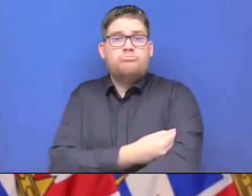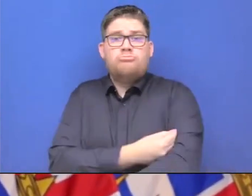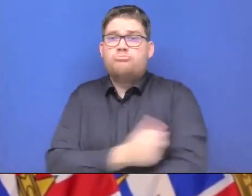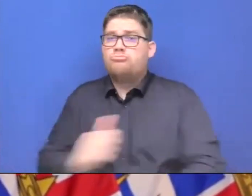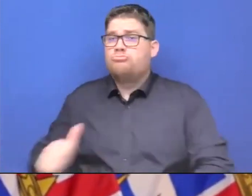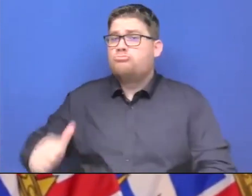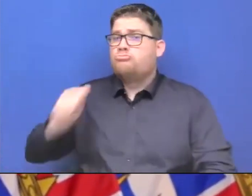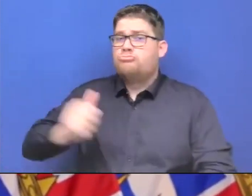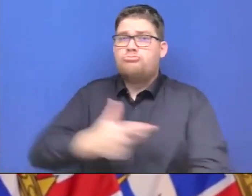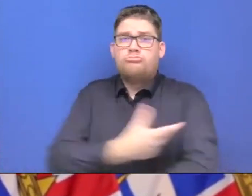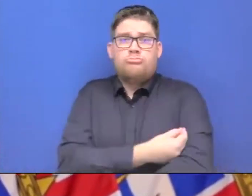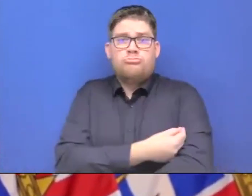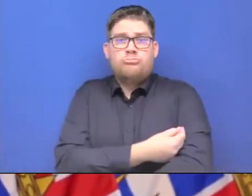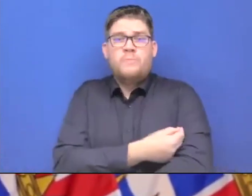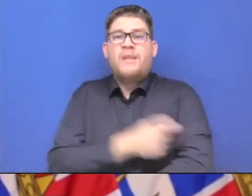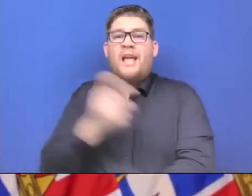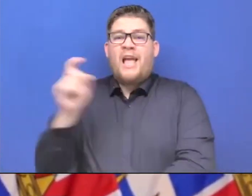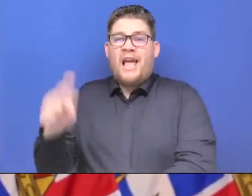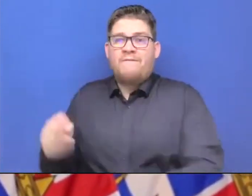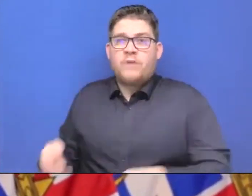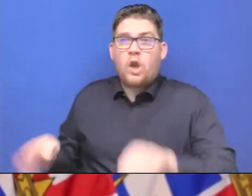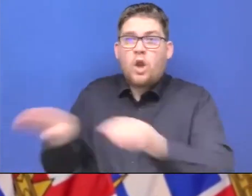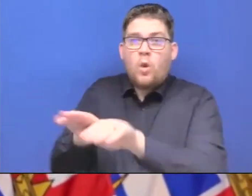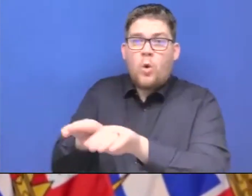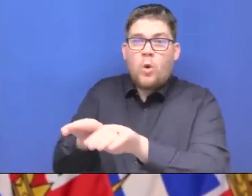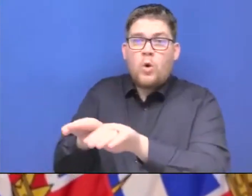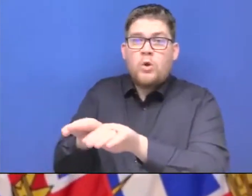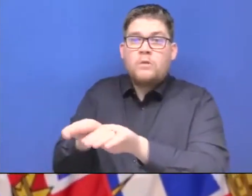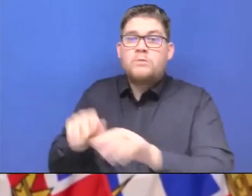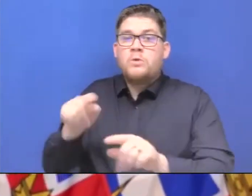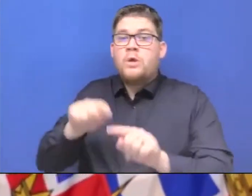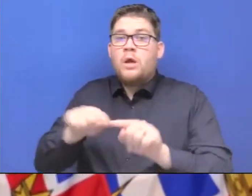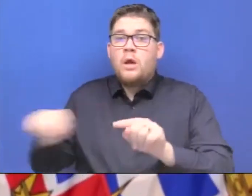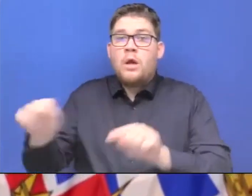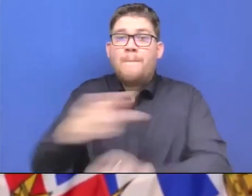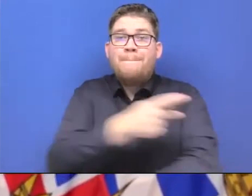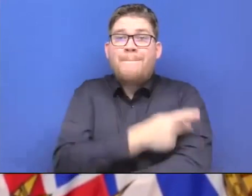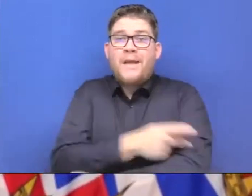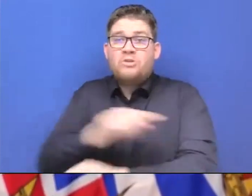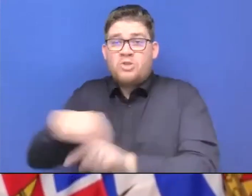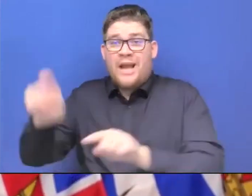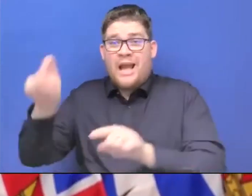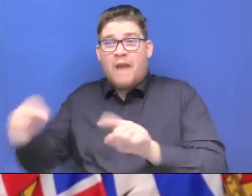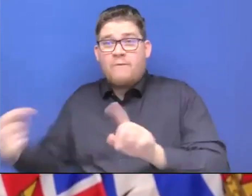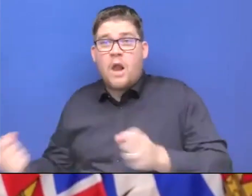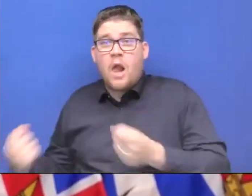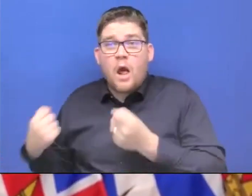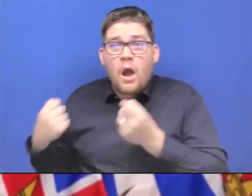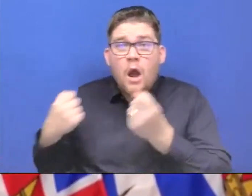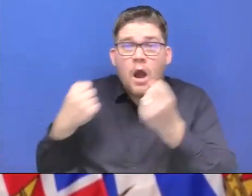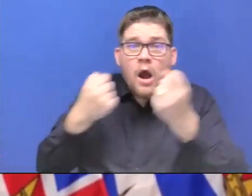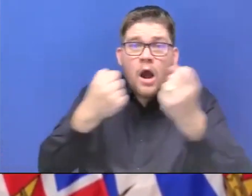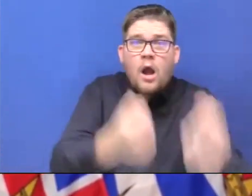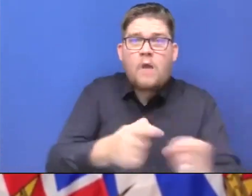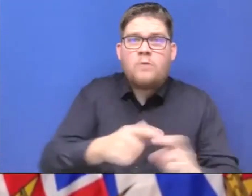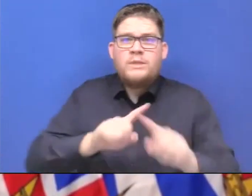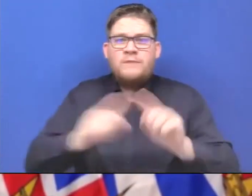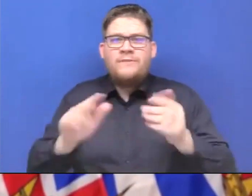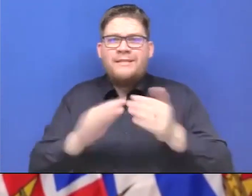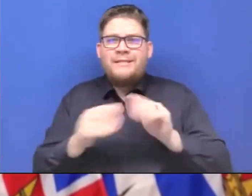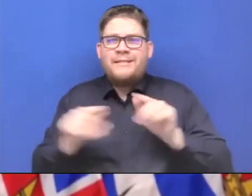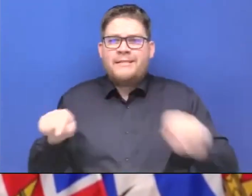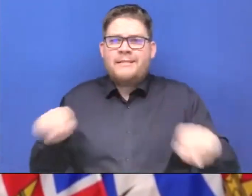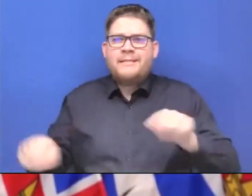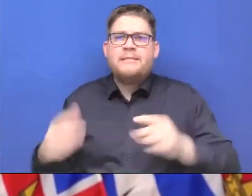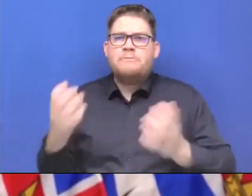I think you'll see where we see the most significant challenges. Let's give you areas because we're obviously working